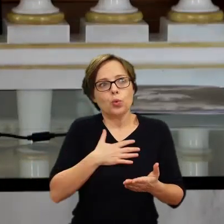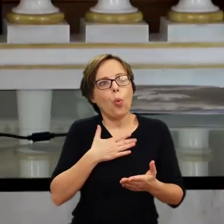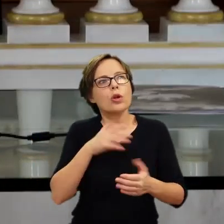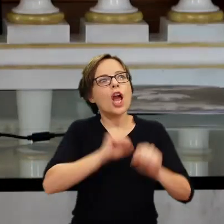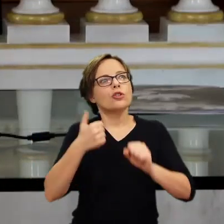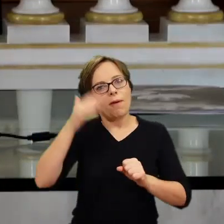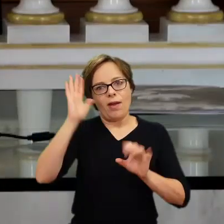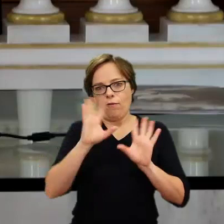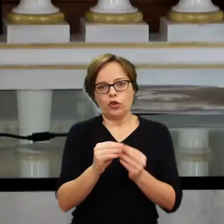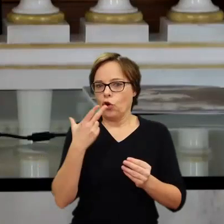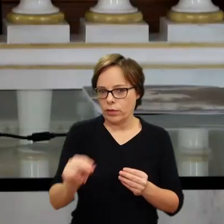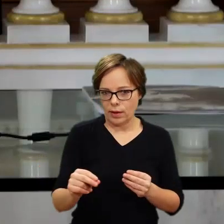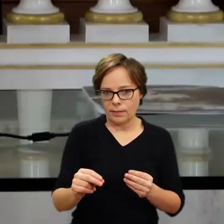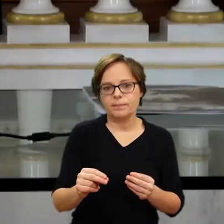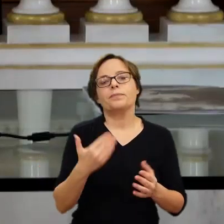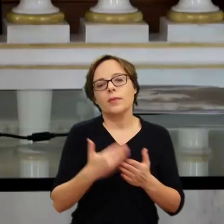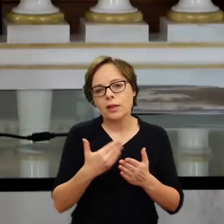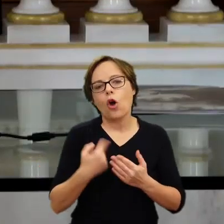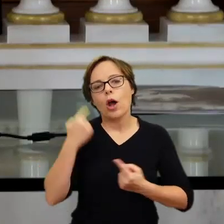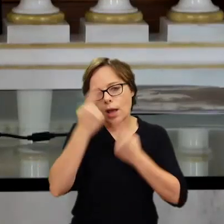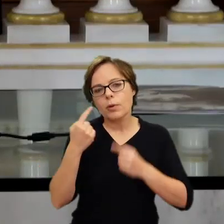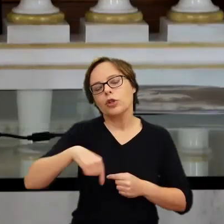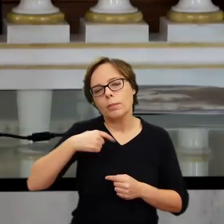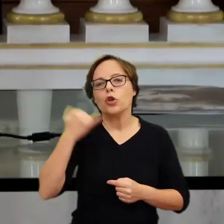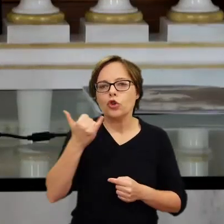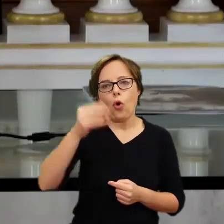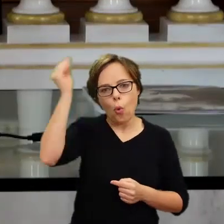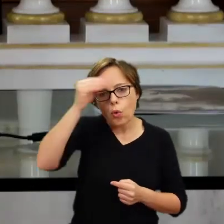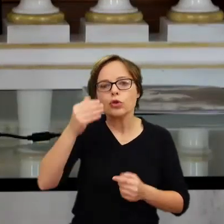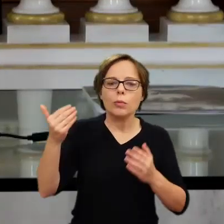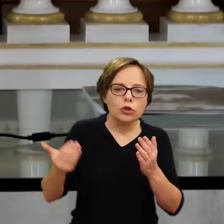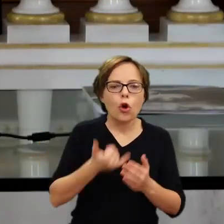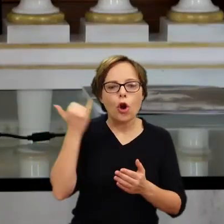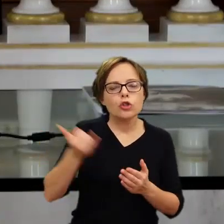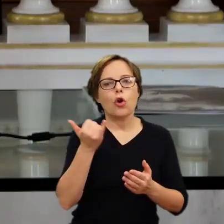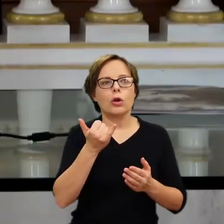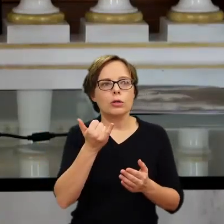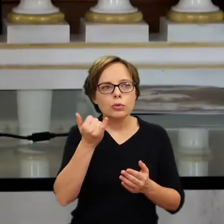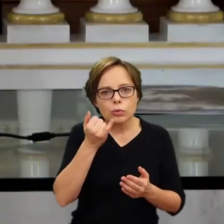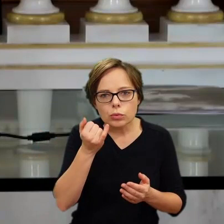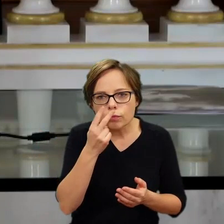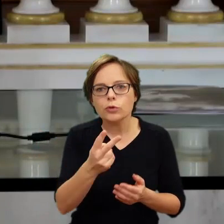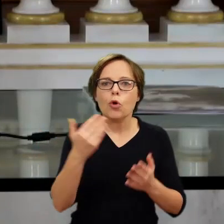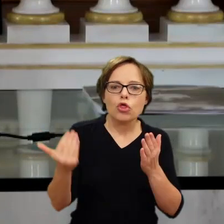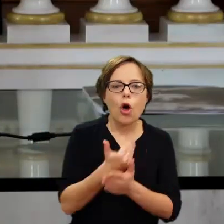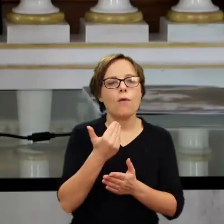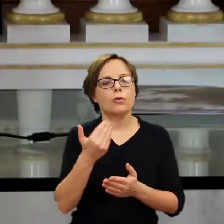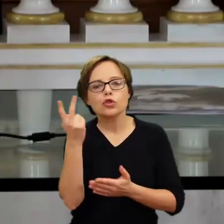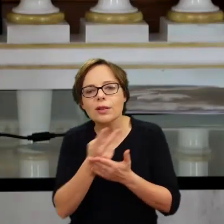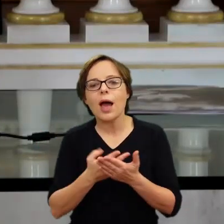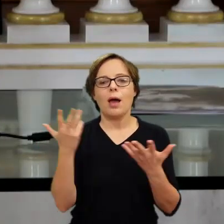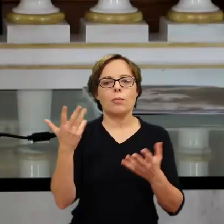I think that idea that we all keep learning and asking questions and reading and seeing and listening to other people